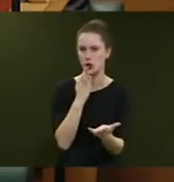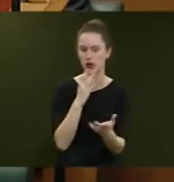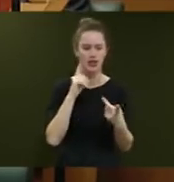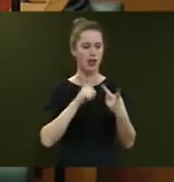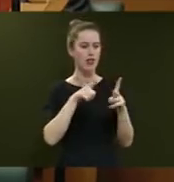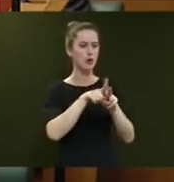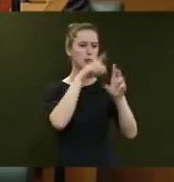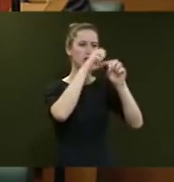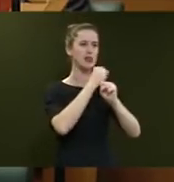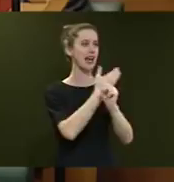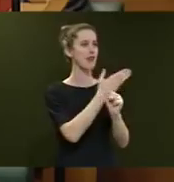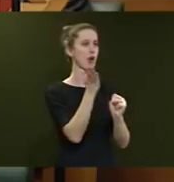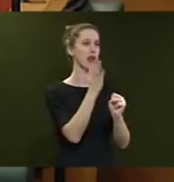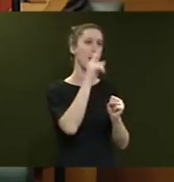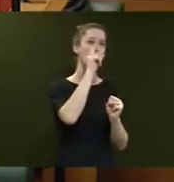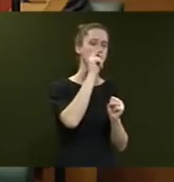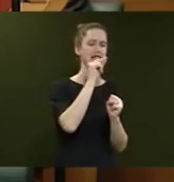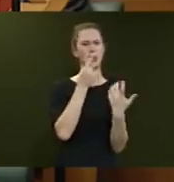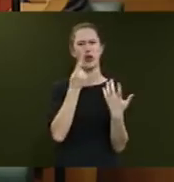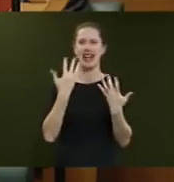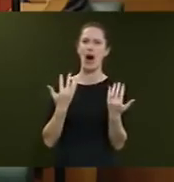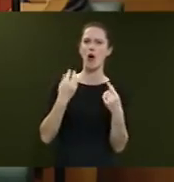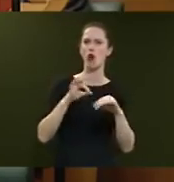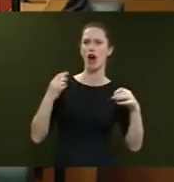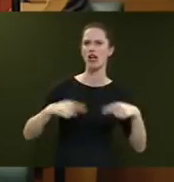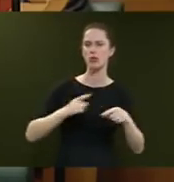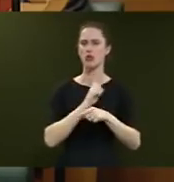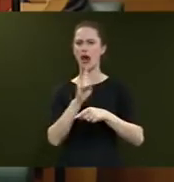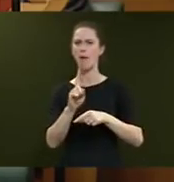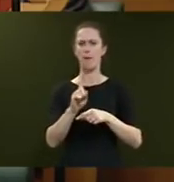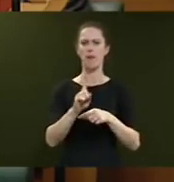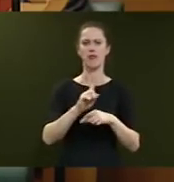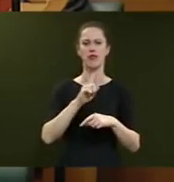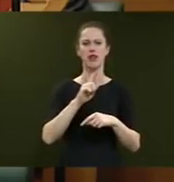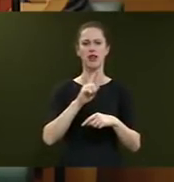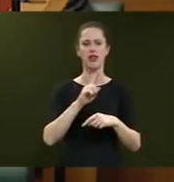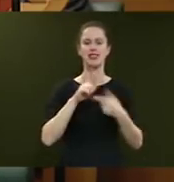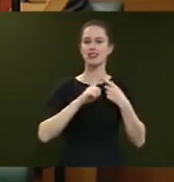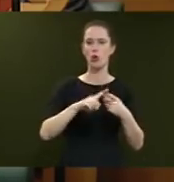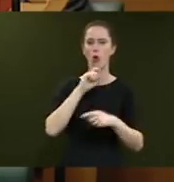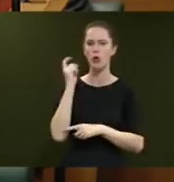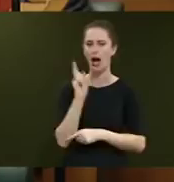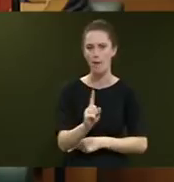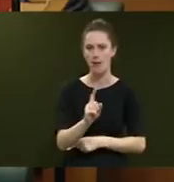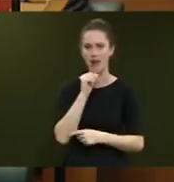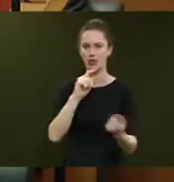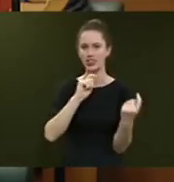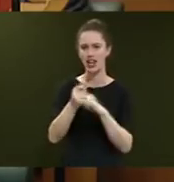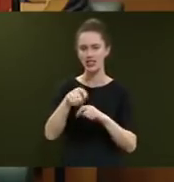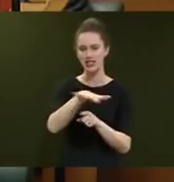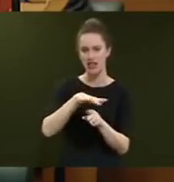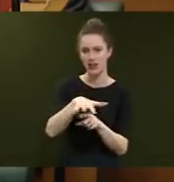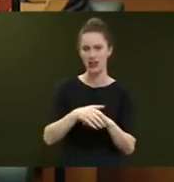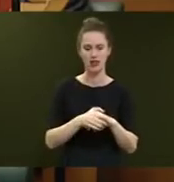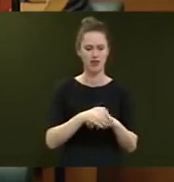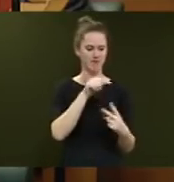assumes that everybody who might no longer be eligible for post-study work rights would not come to New Zealand if we change those settings. And